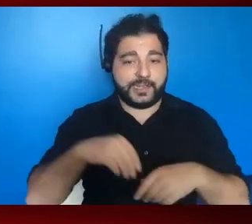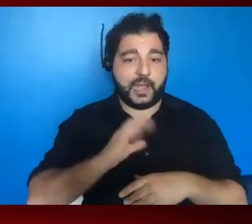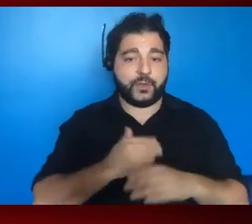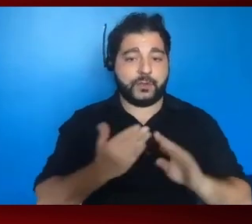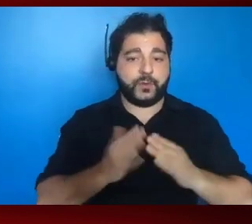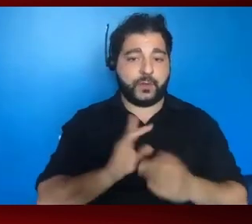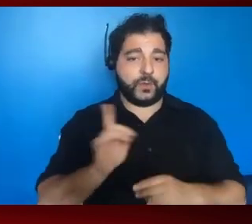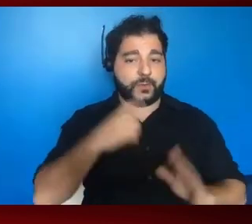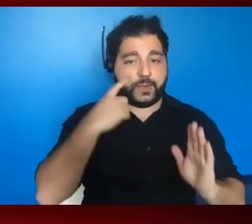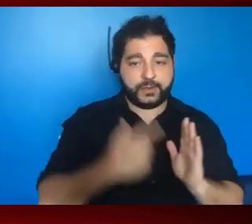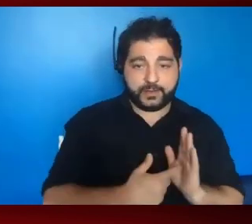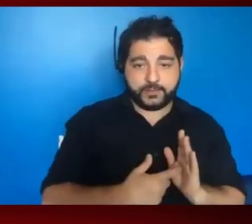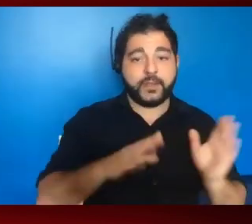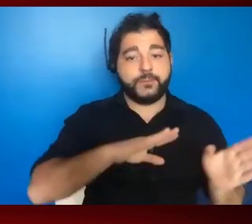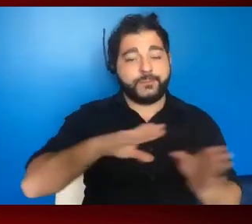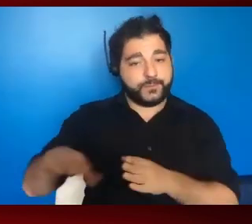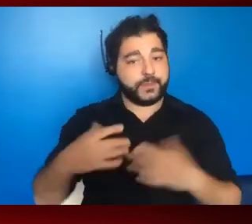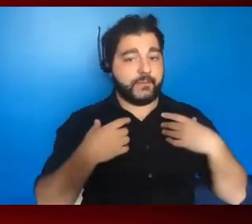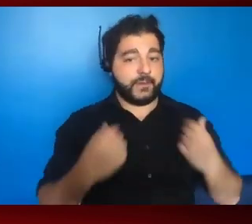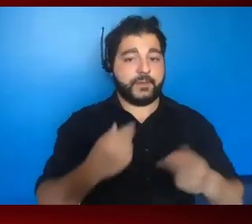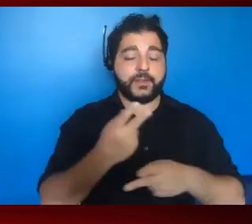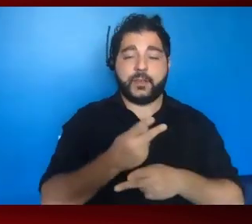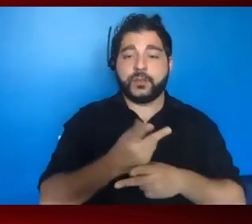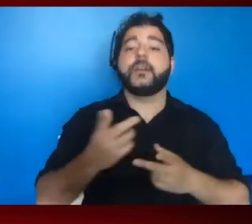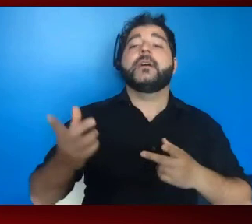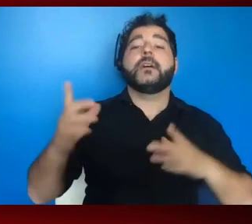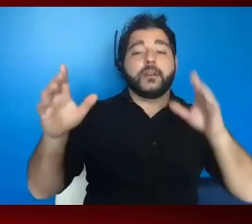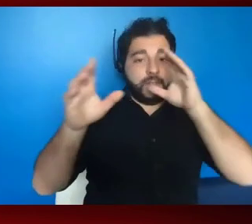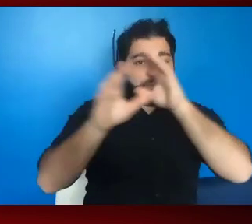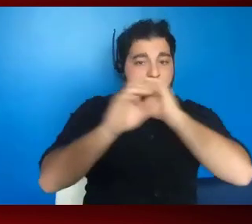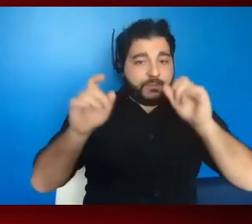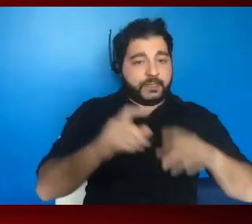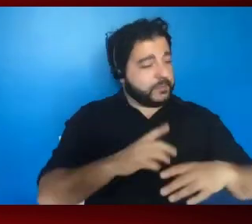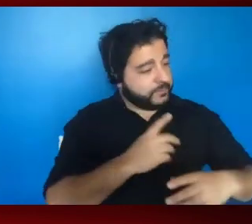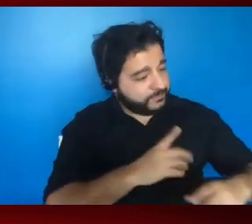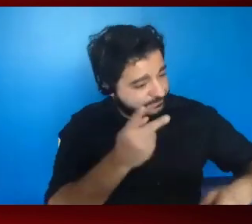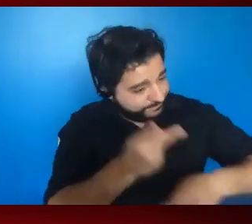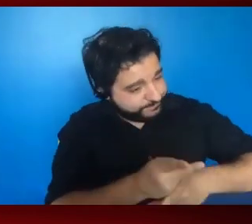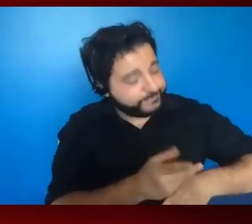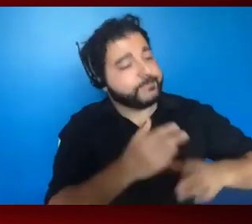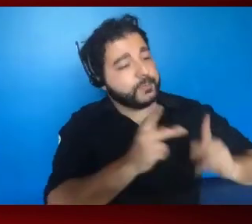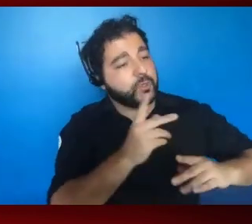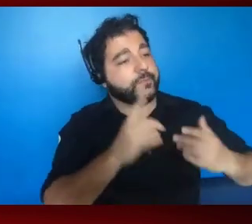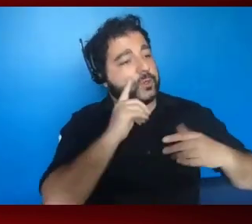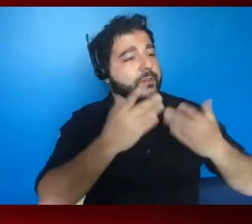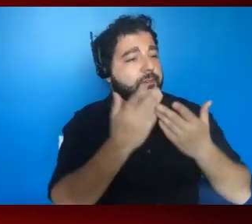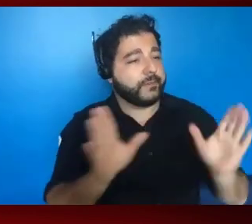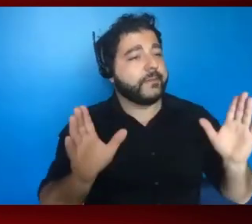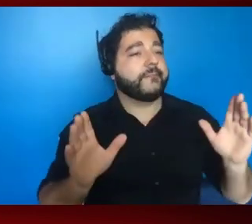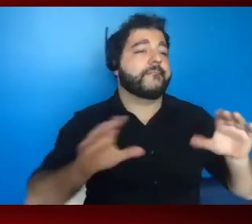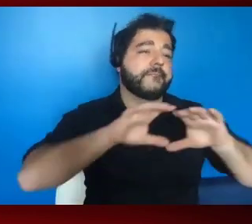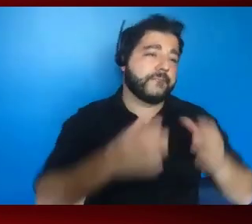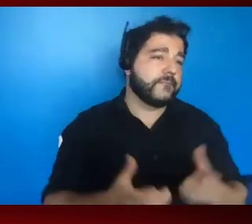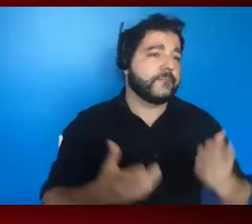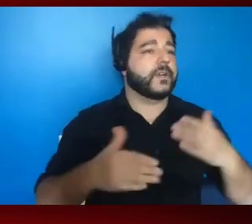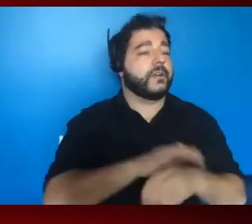In healthcare, the administration needs to hold insurers accountable to the affordable care act's promise of comprehensive coverage. And that includes things like